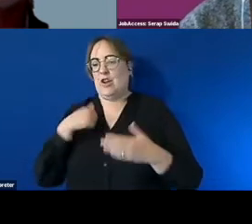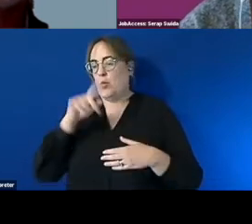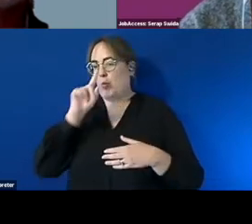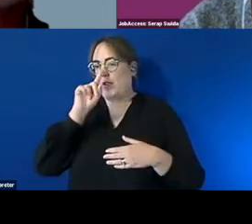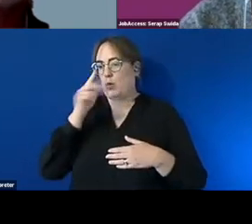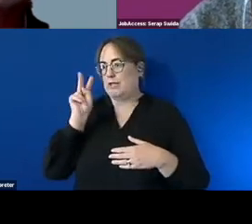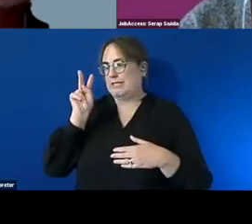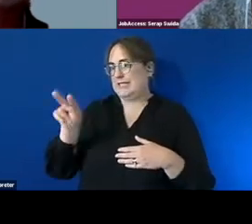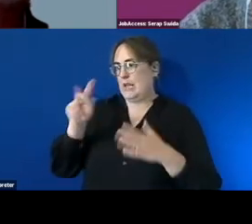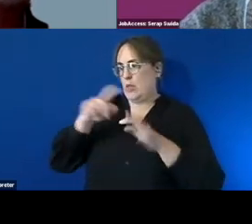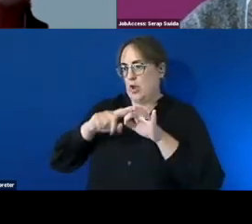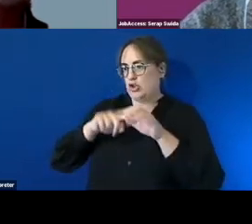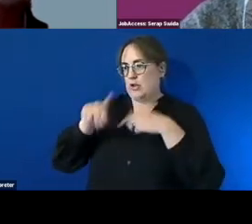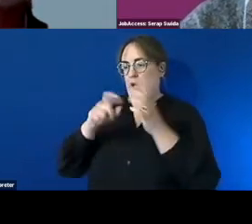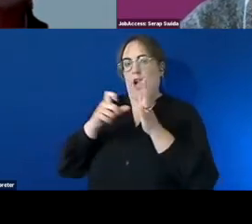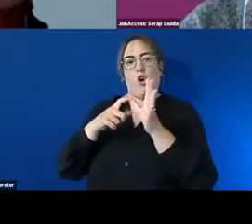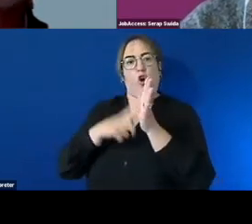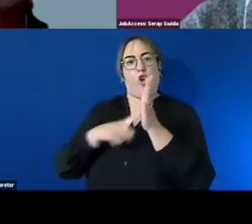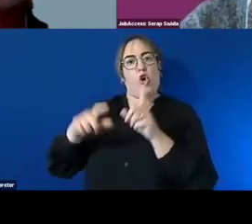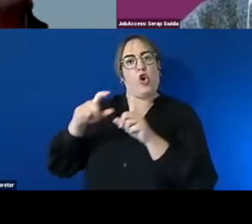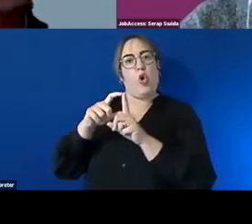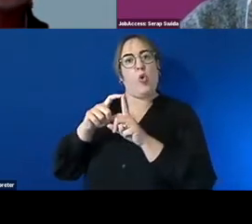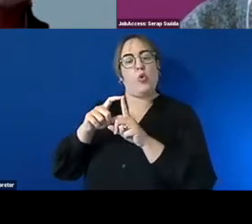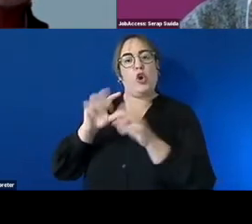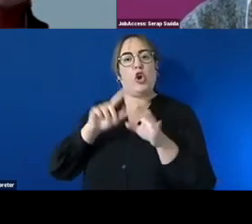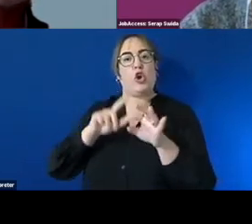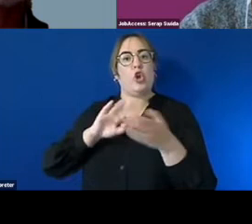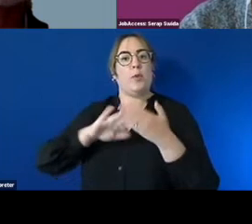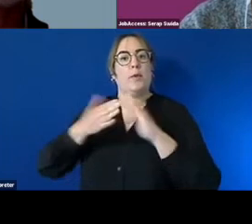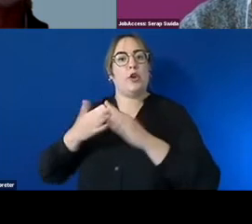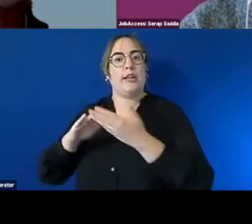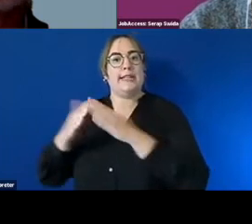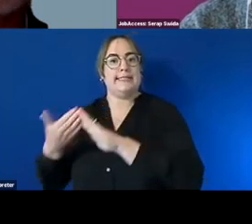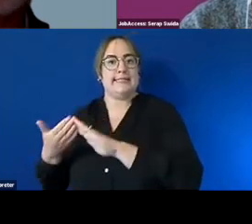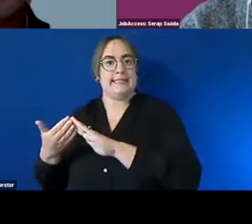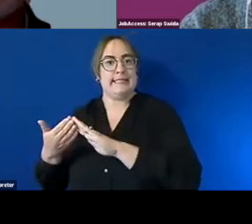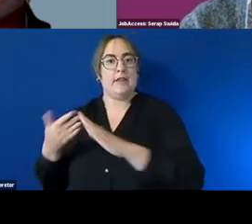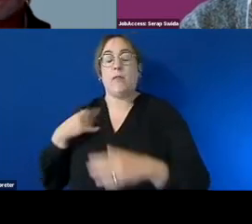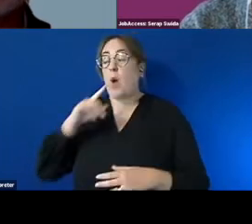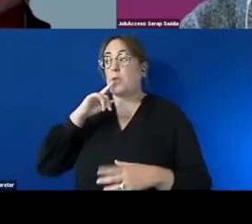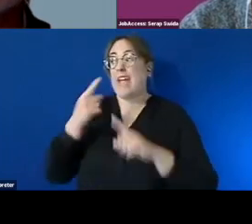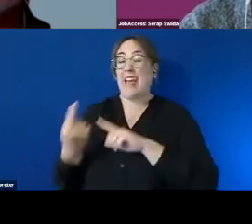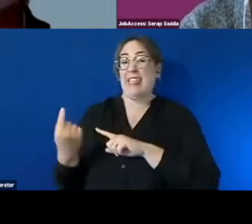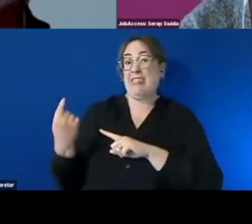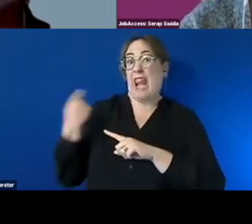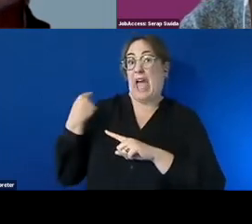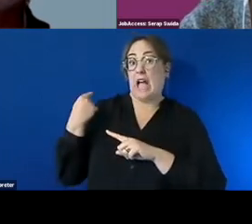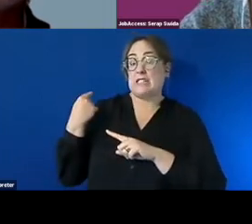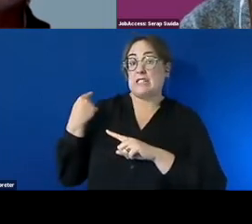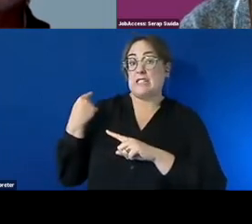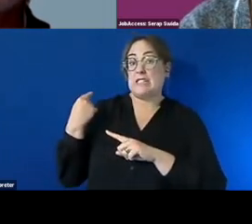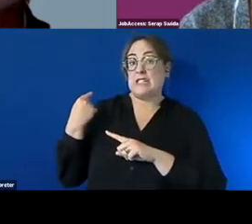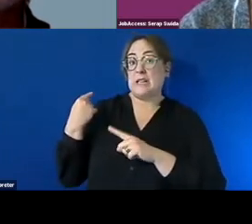cold communities um tesfu what i would say in answer to that question is the last forum we ran uh was